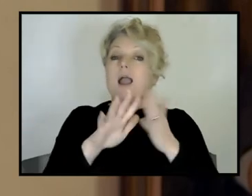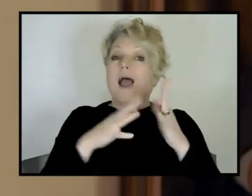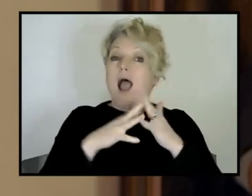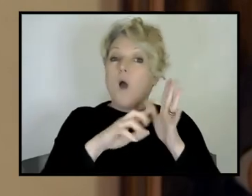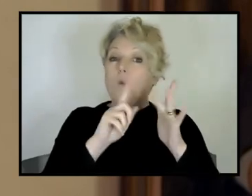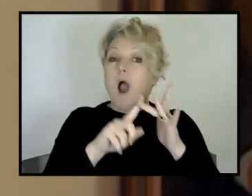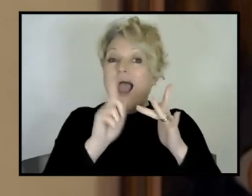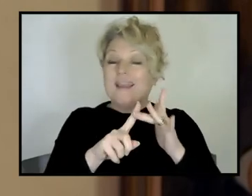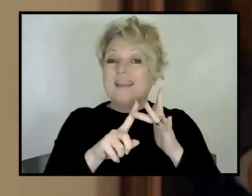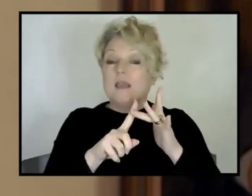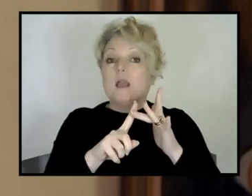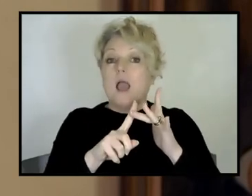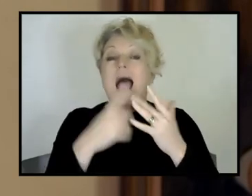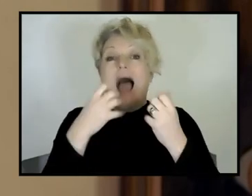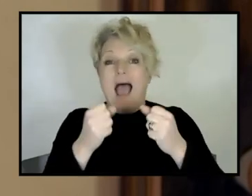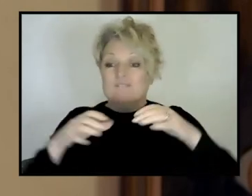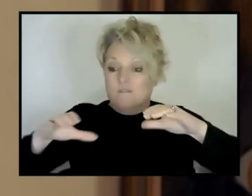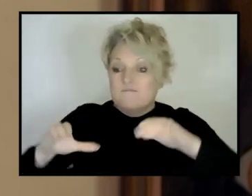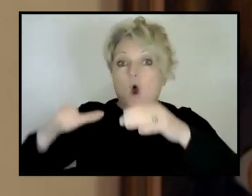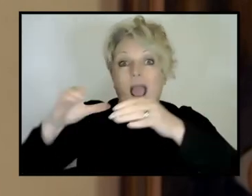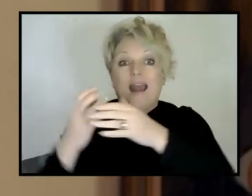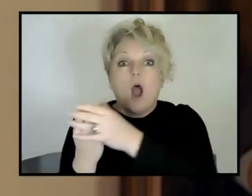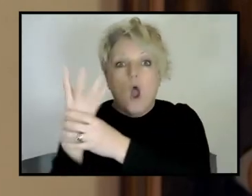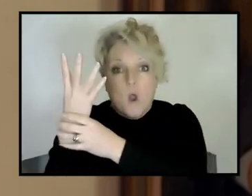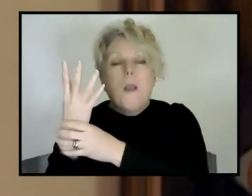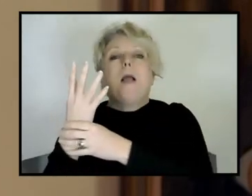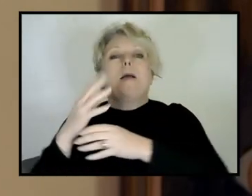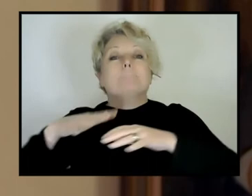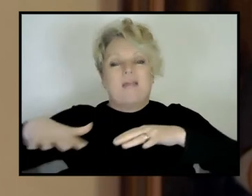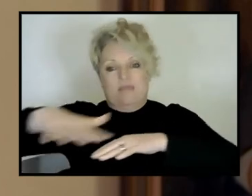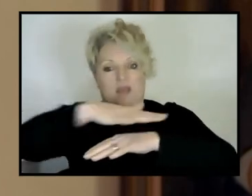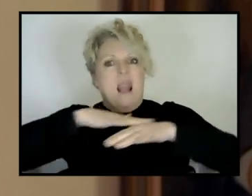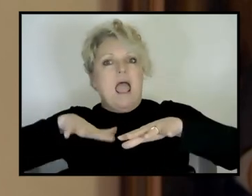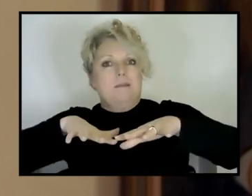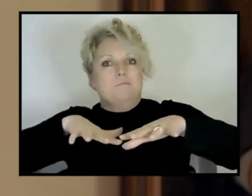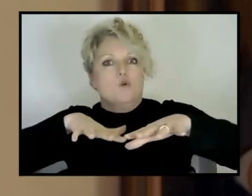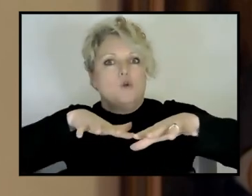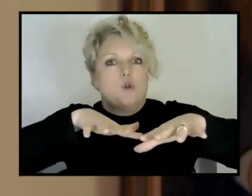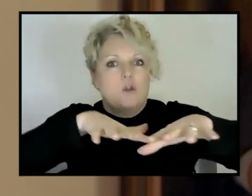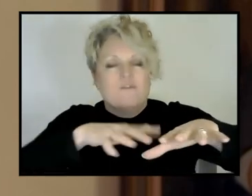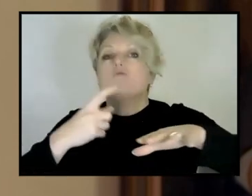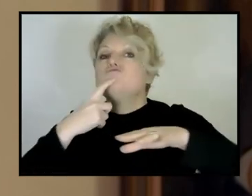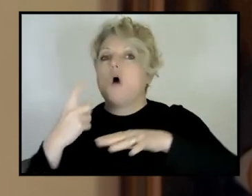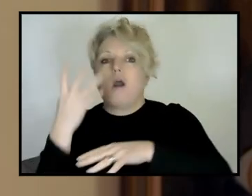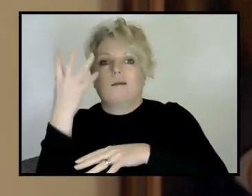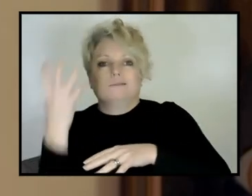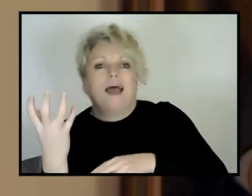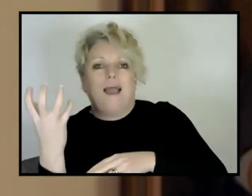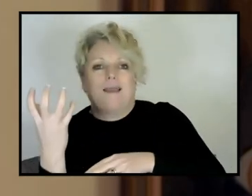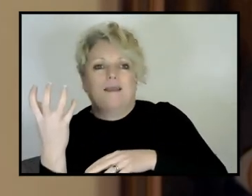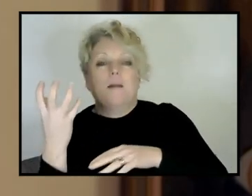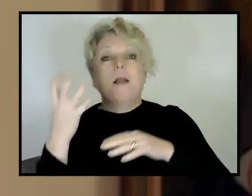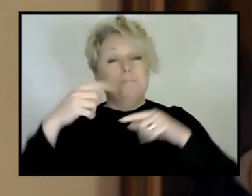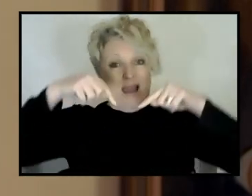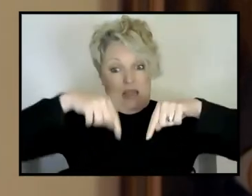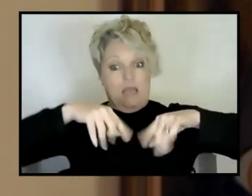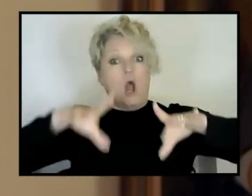other, uh, there are other features on the Australian continent too, but it's not. So somehow as Australia moves north, it's dragging that source of